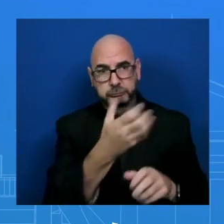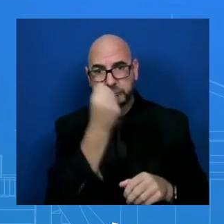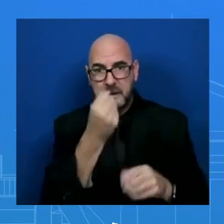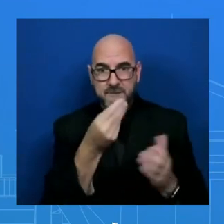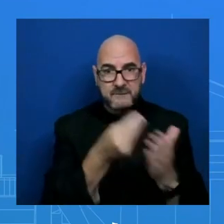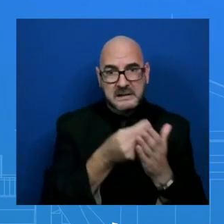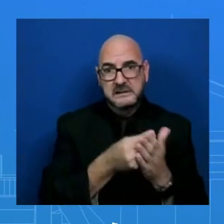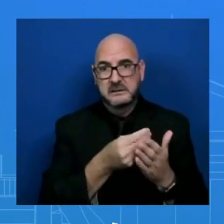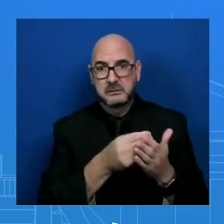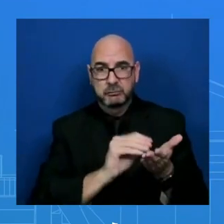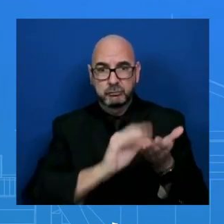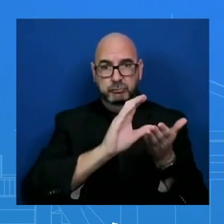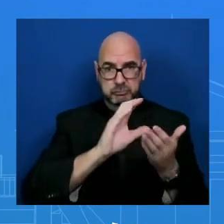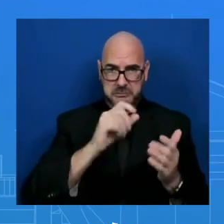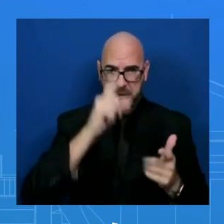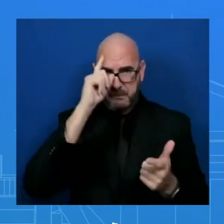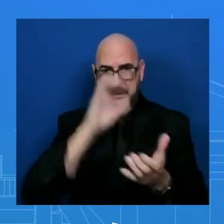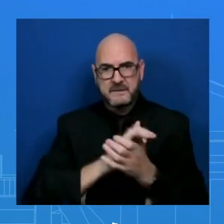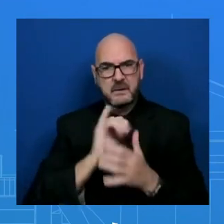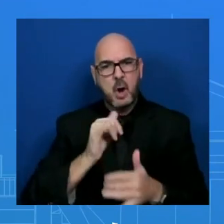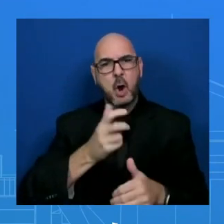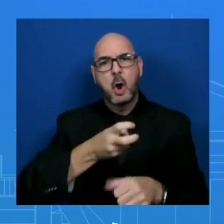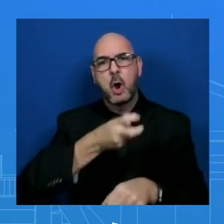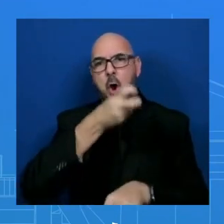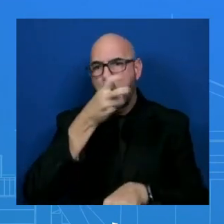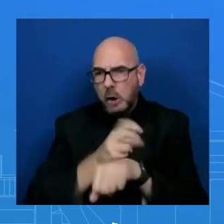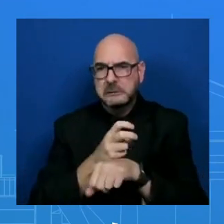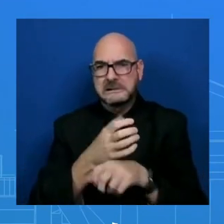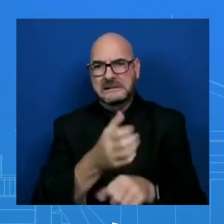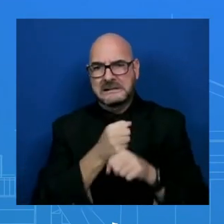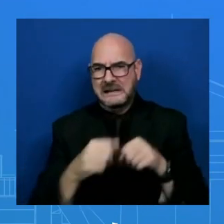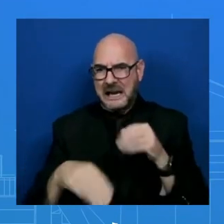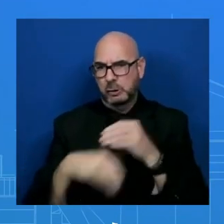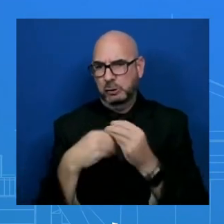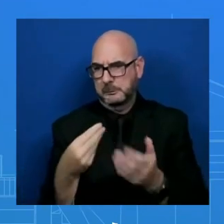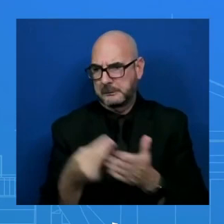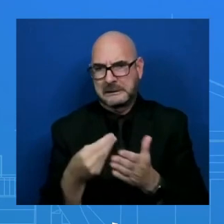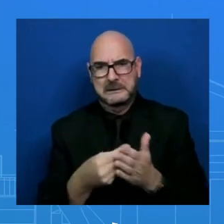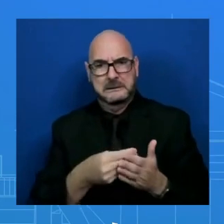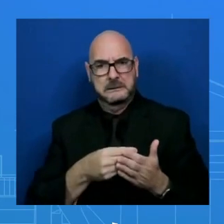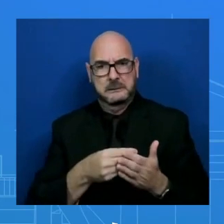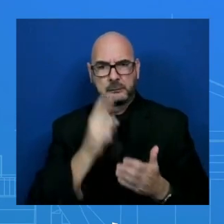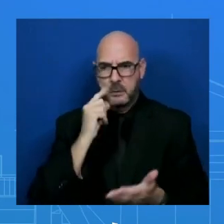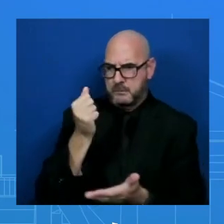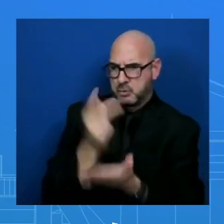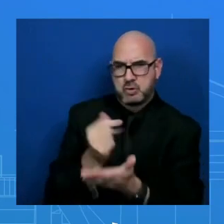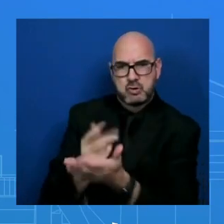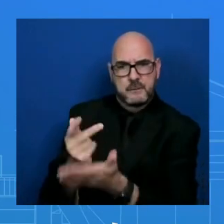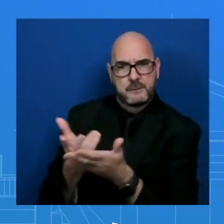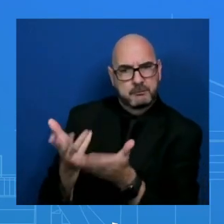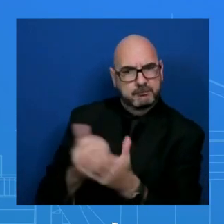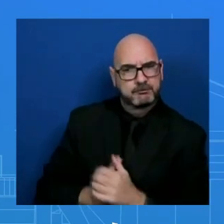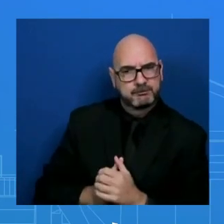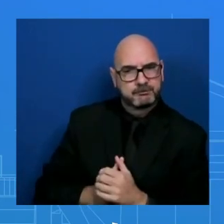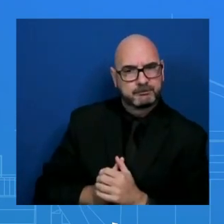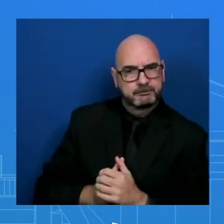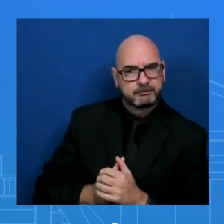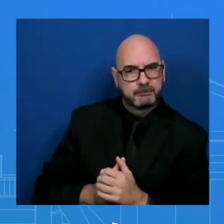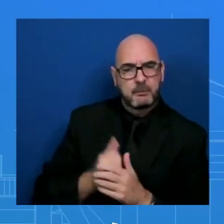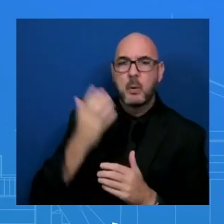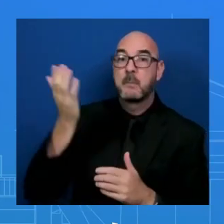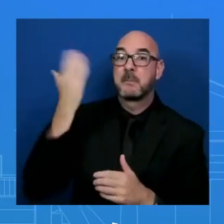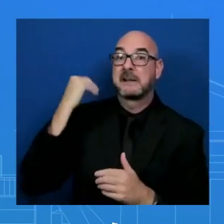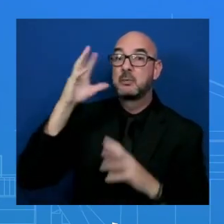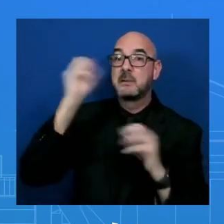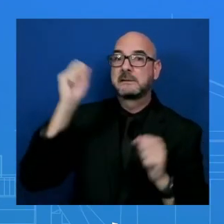harder to get those supplementals through Congress, and also why the administration doesn't do more to sell the American